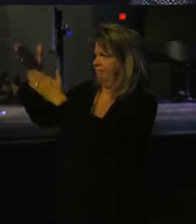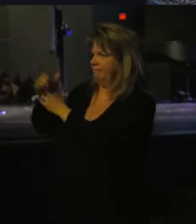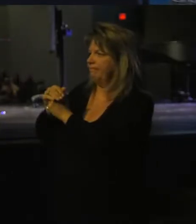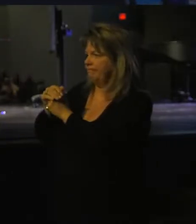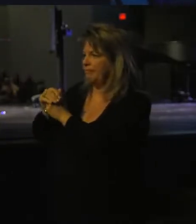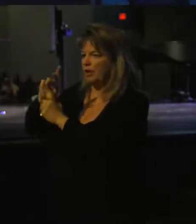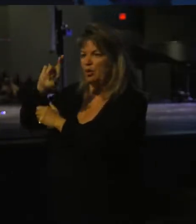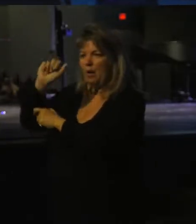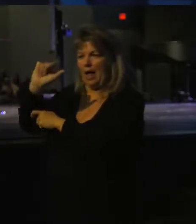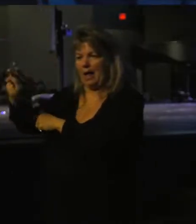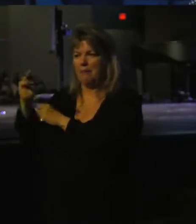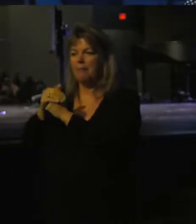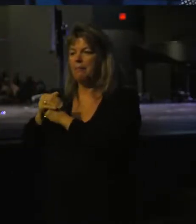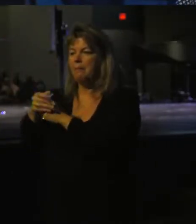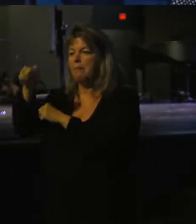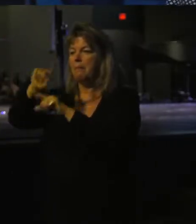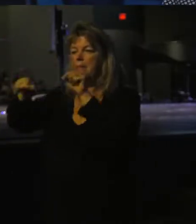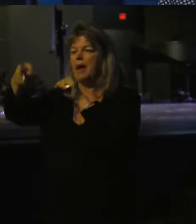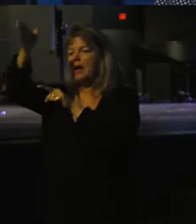But God kept it quiet.